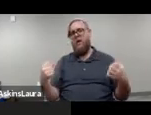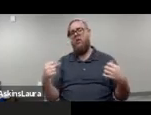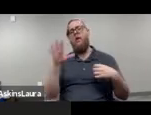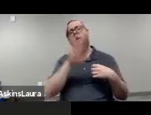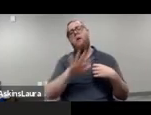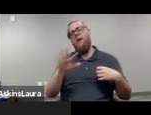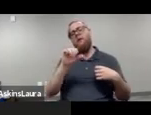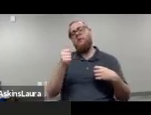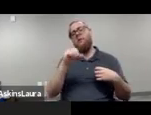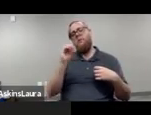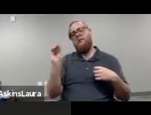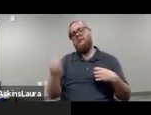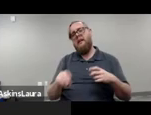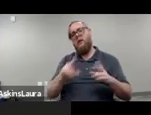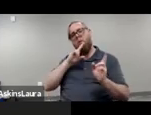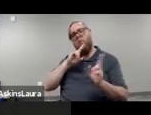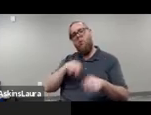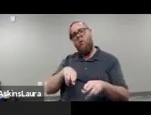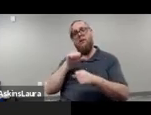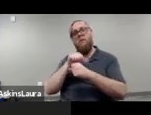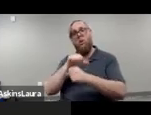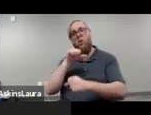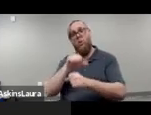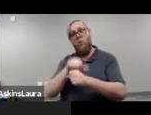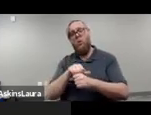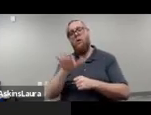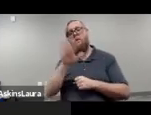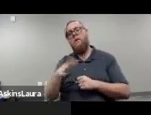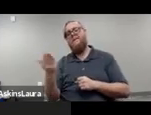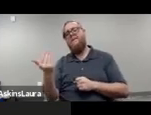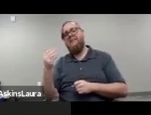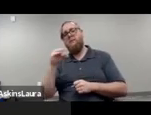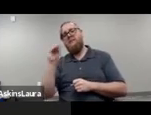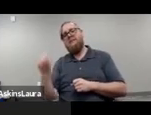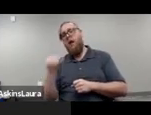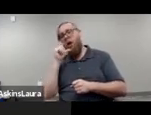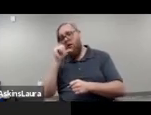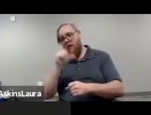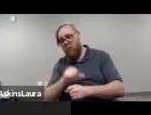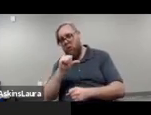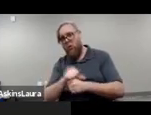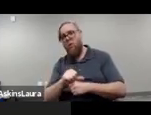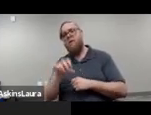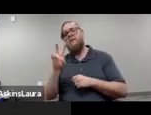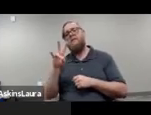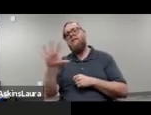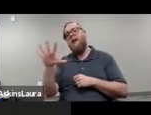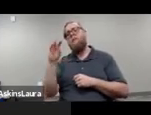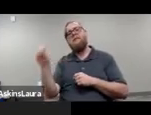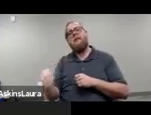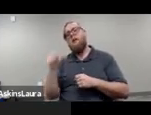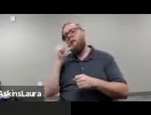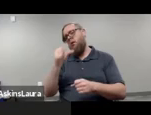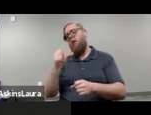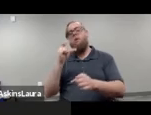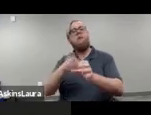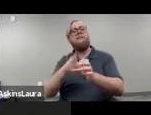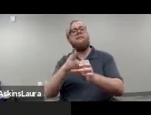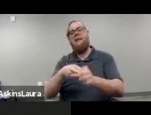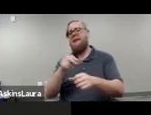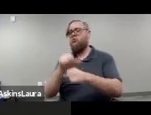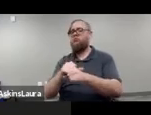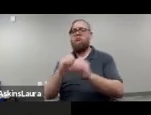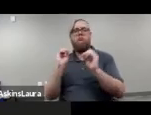10 percent reported being employed, with 15 percent unemployed and 75 percent not participating in the lay report.